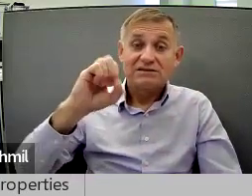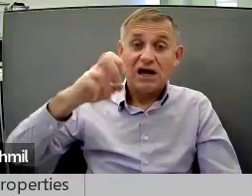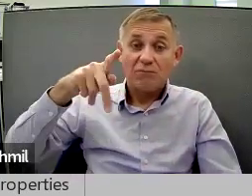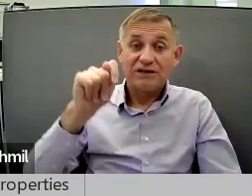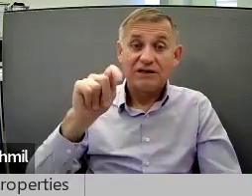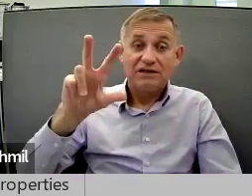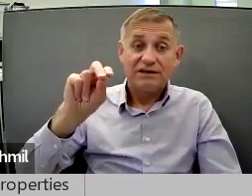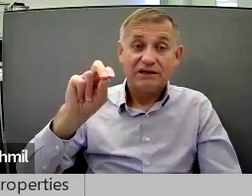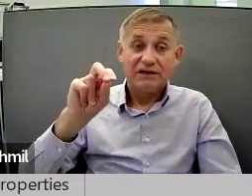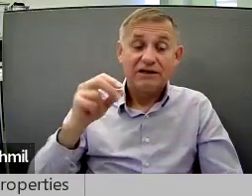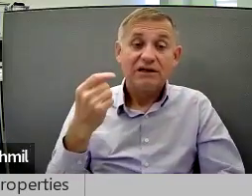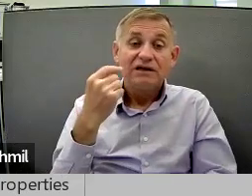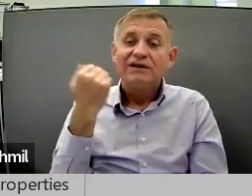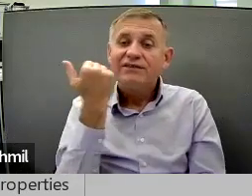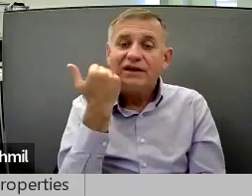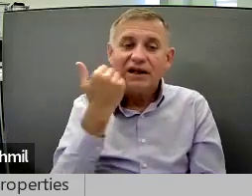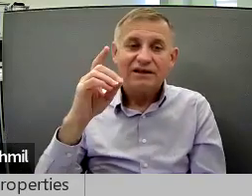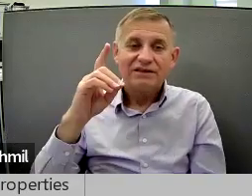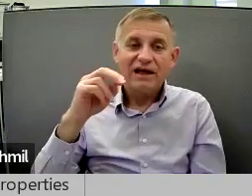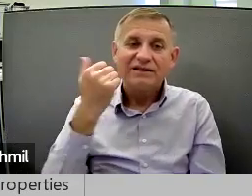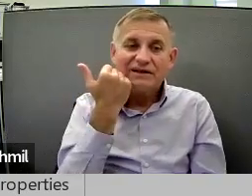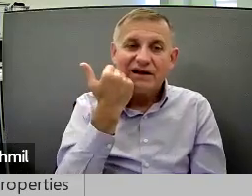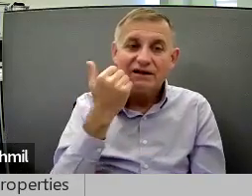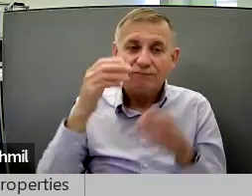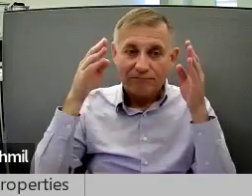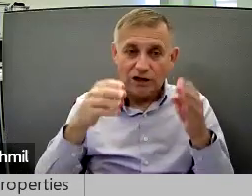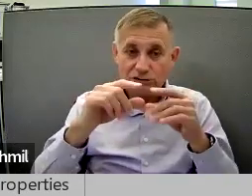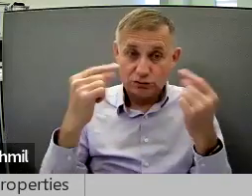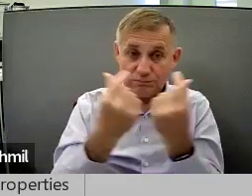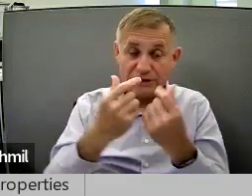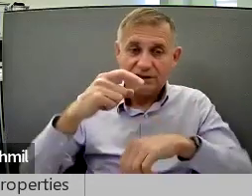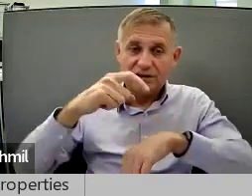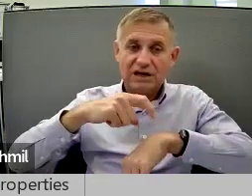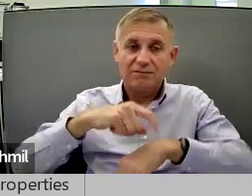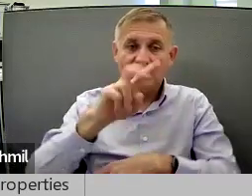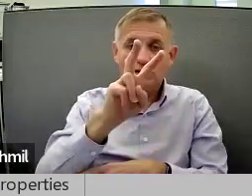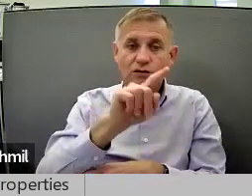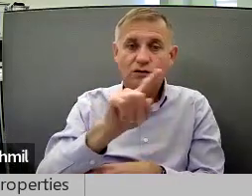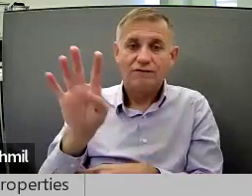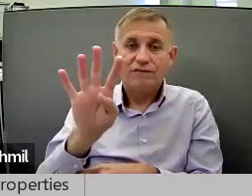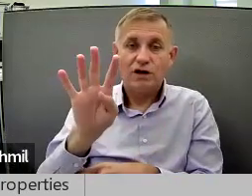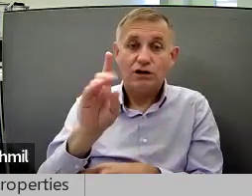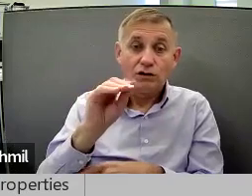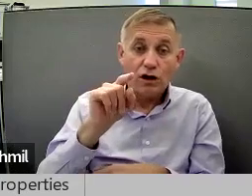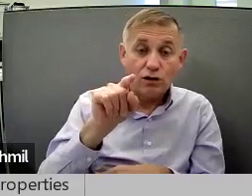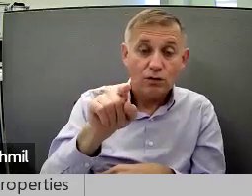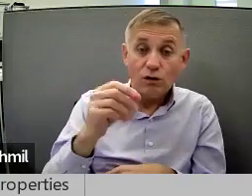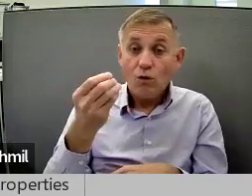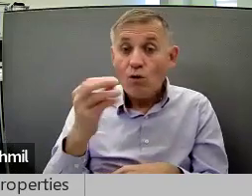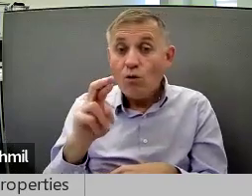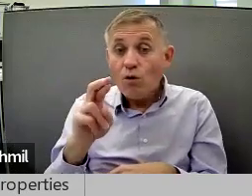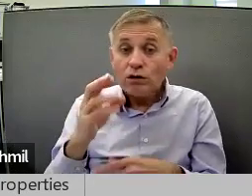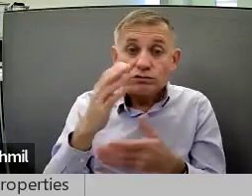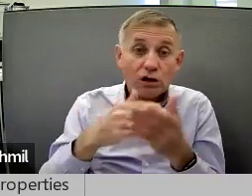Monday, September 30th, Dental Focus Group, from 2 to 4 p.m.